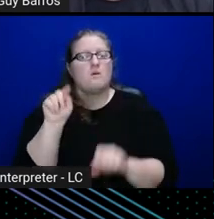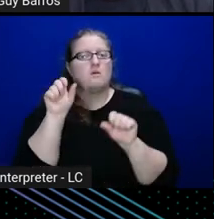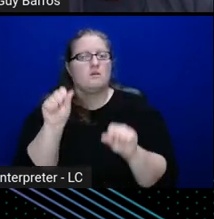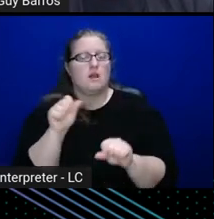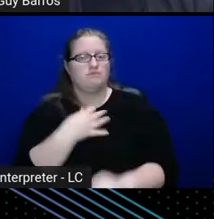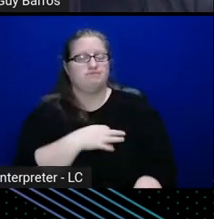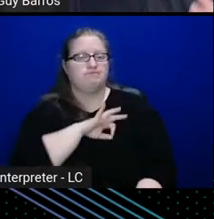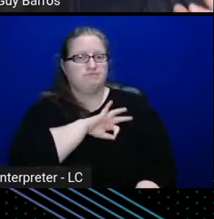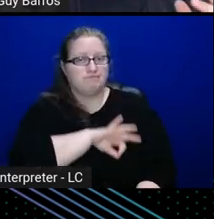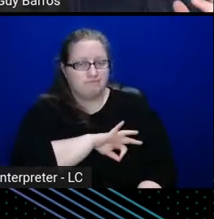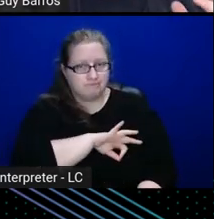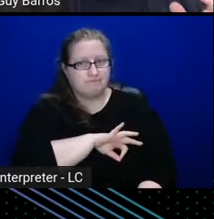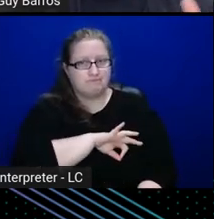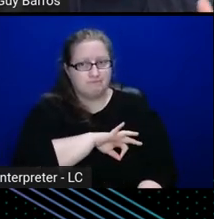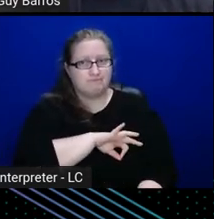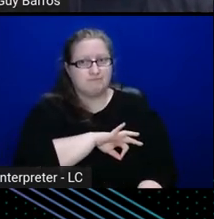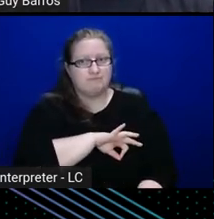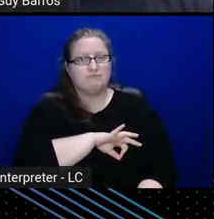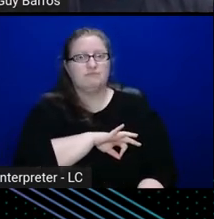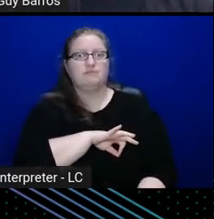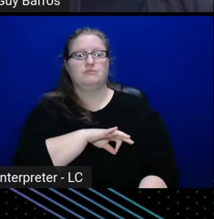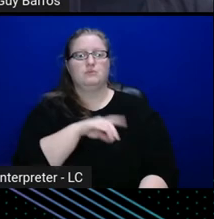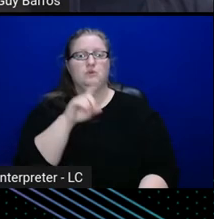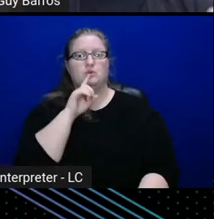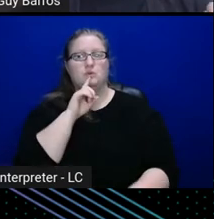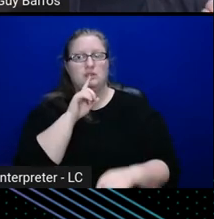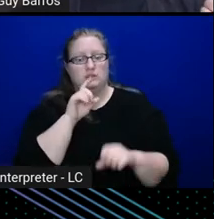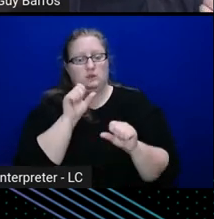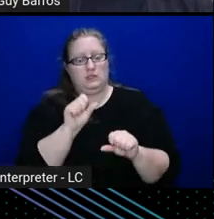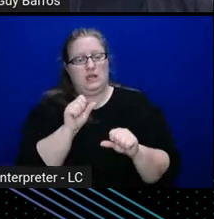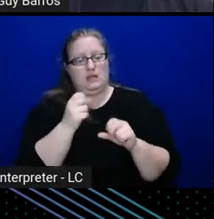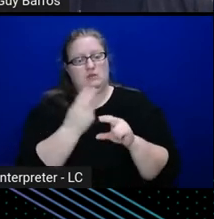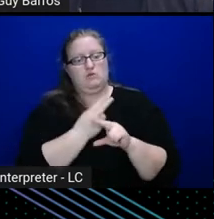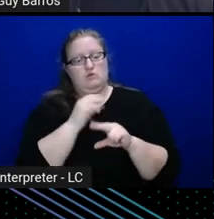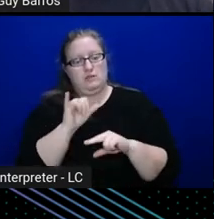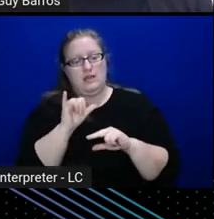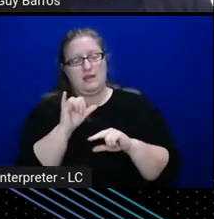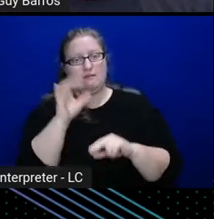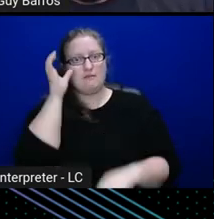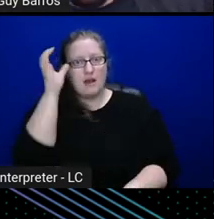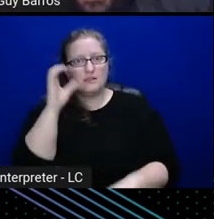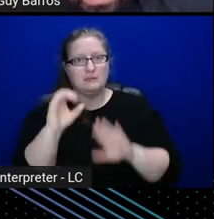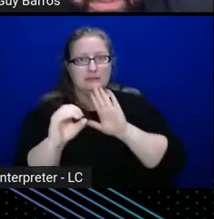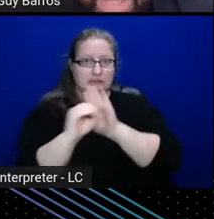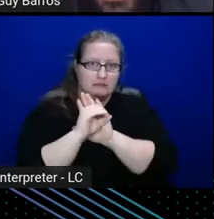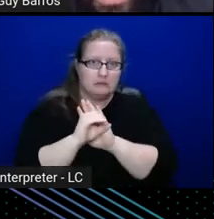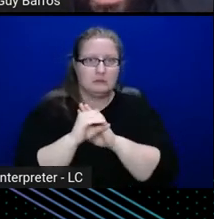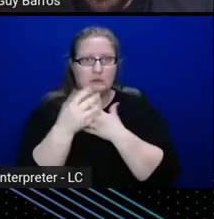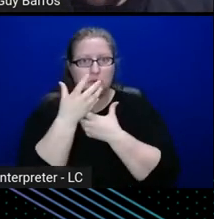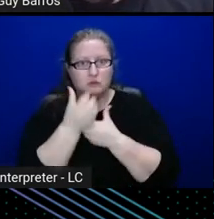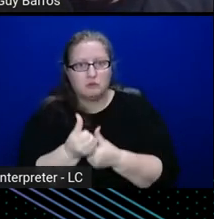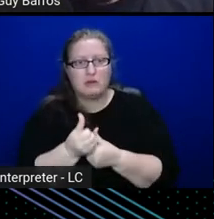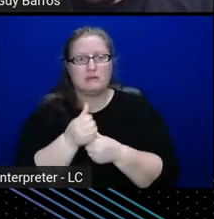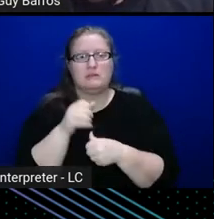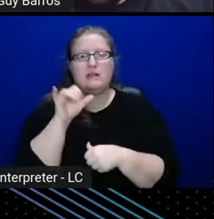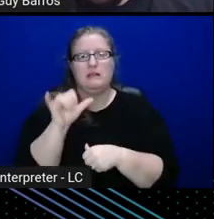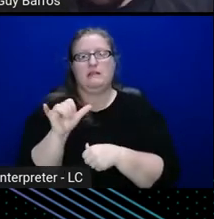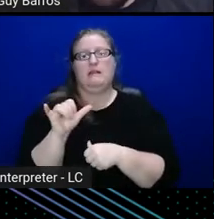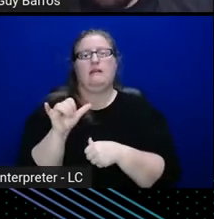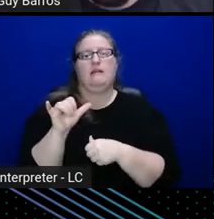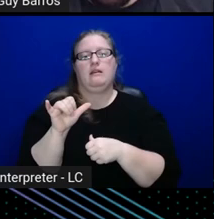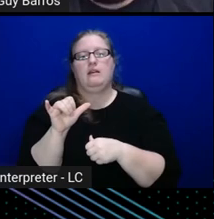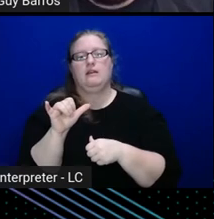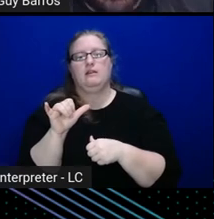kind of like you, you take zero trust into account, you take the the principle of least privilege into account, and you do something,